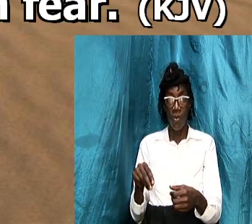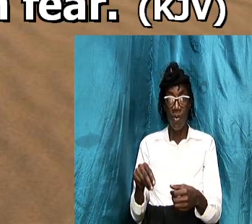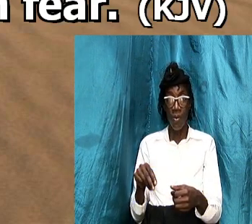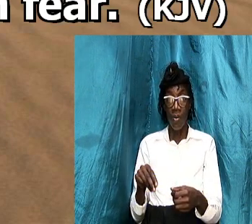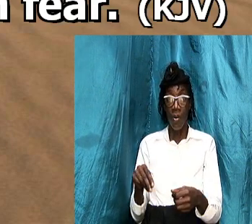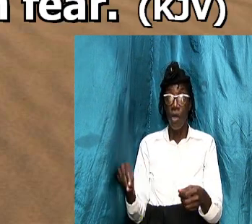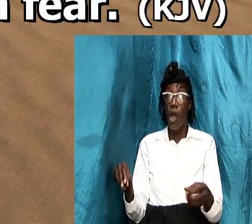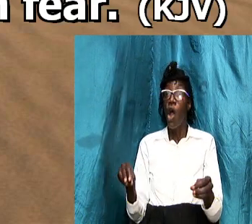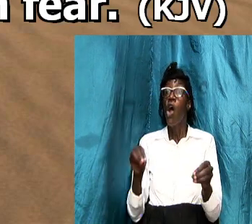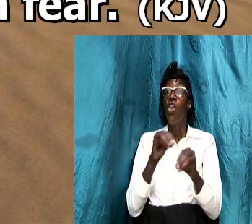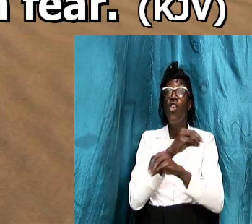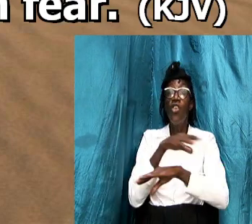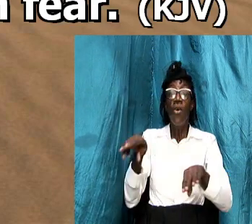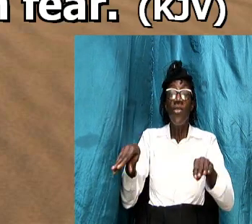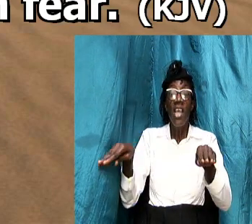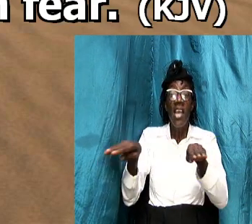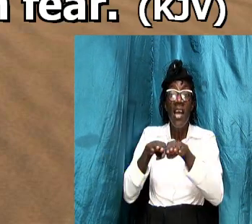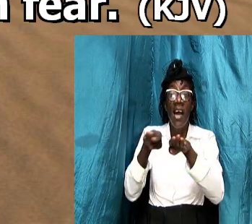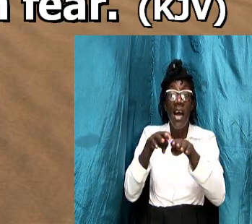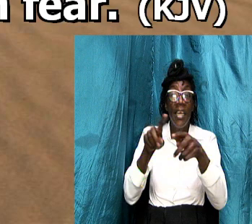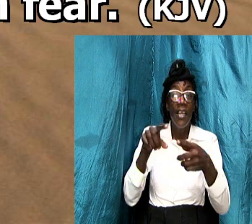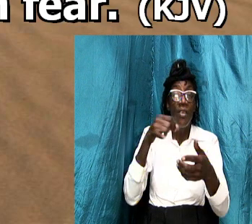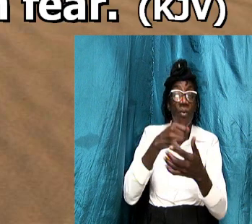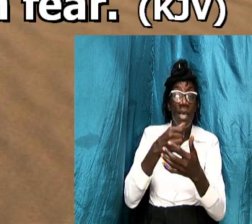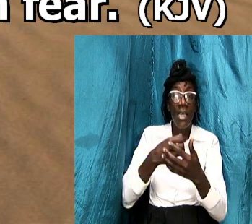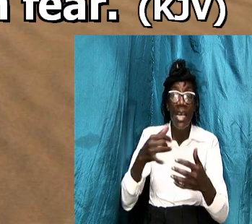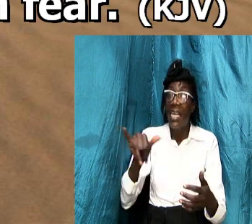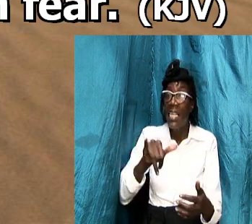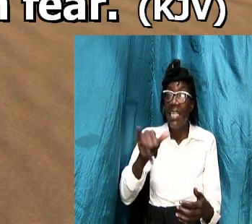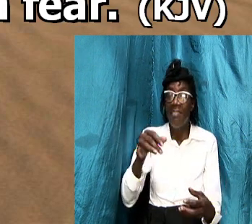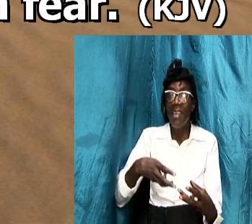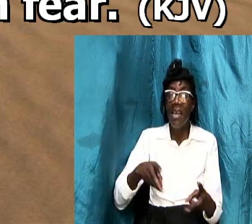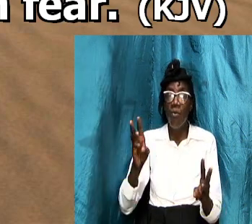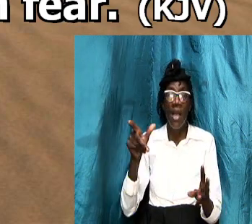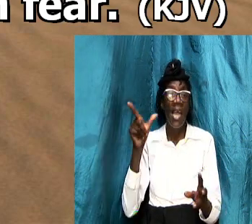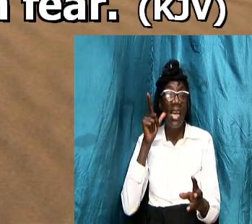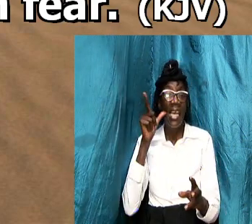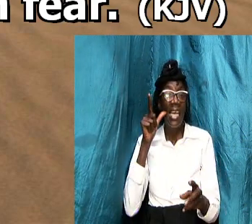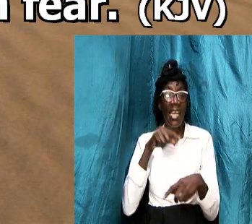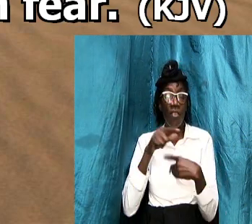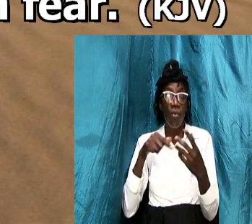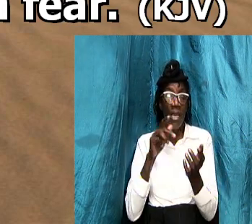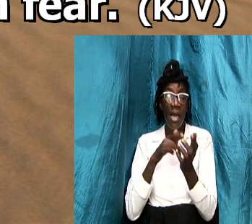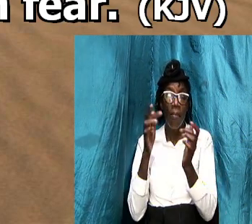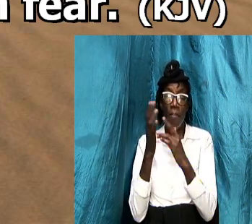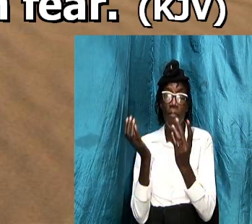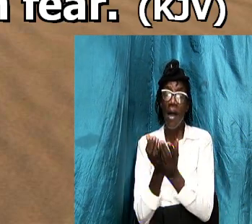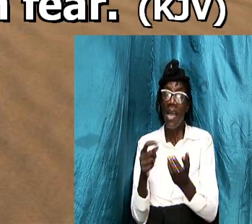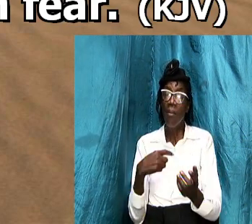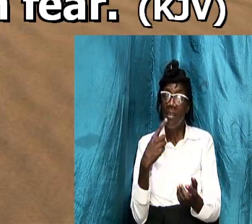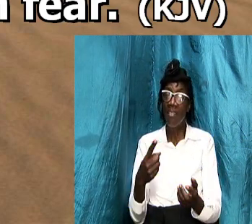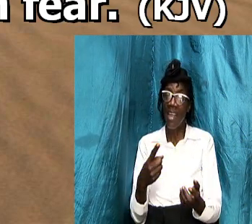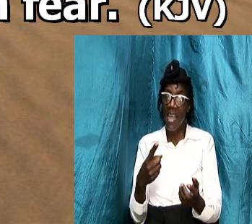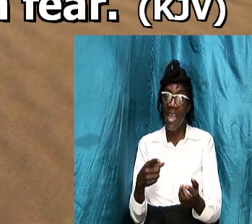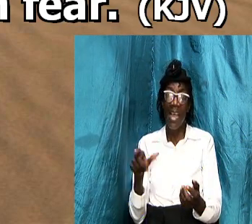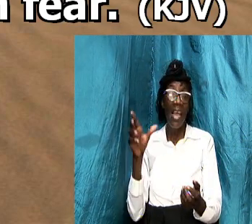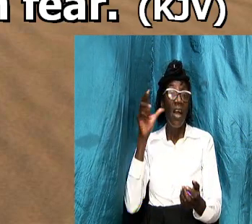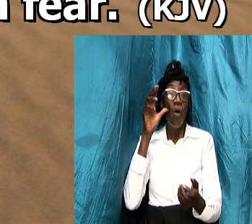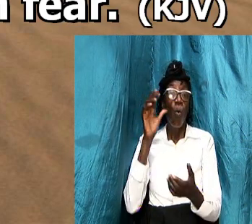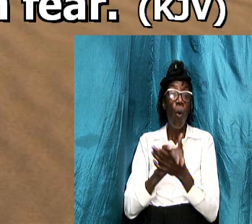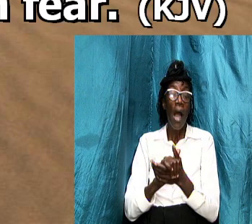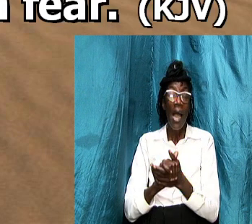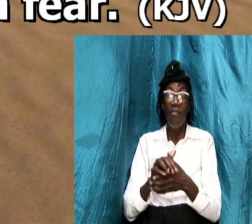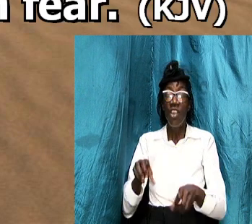it is the same way ladies when the bible said wives be in submission